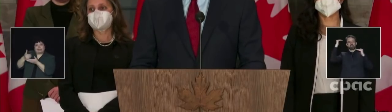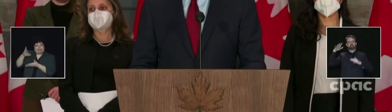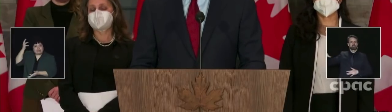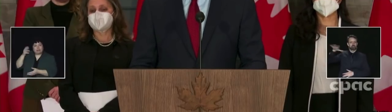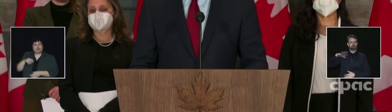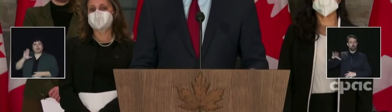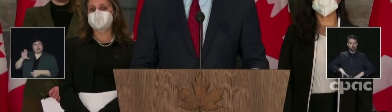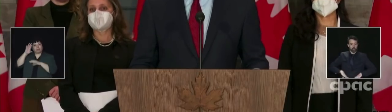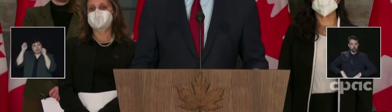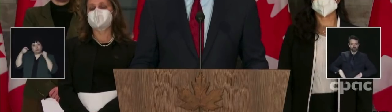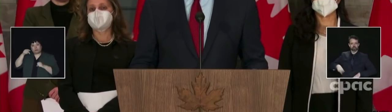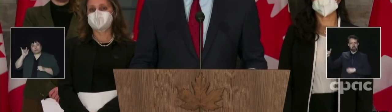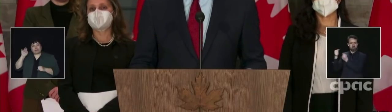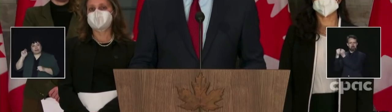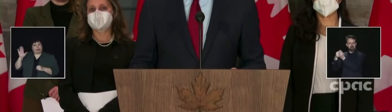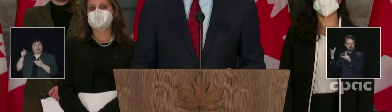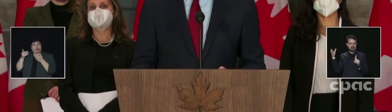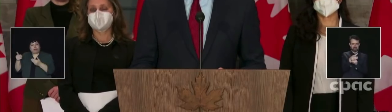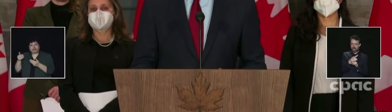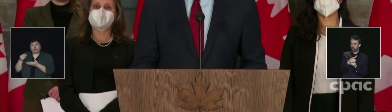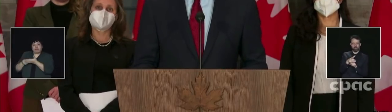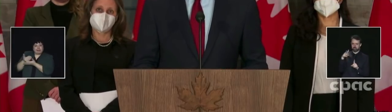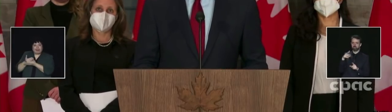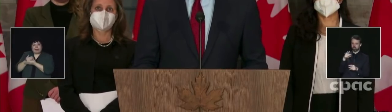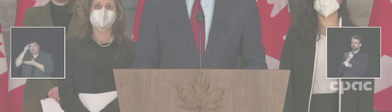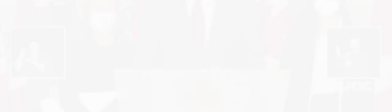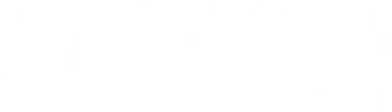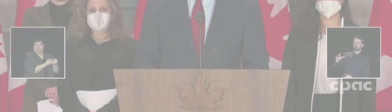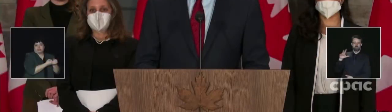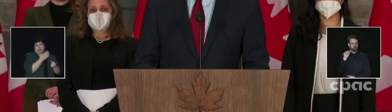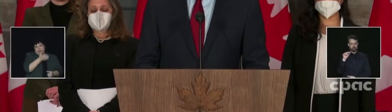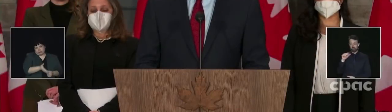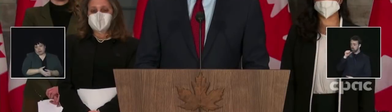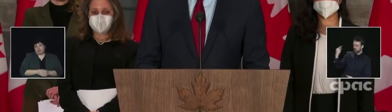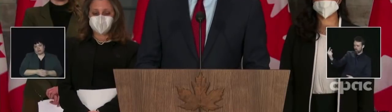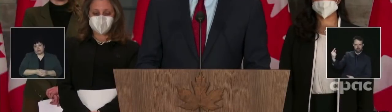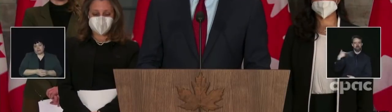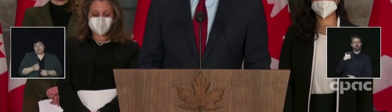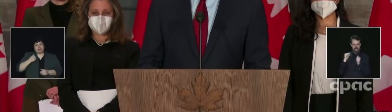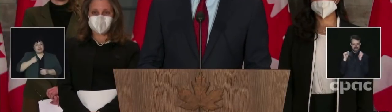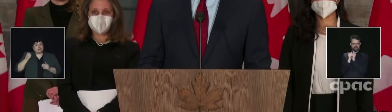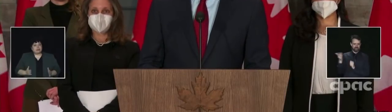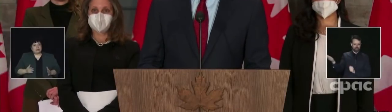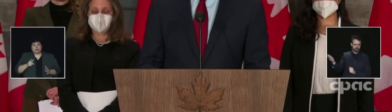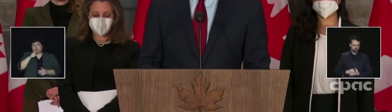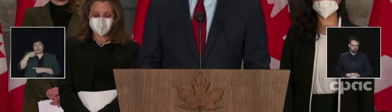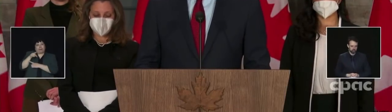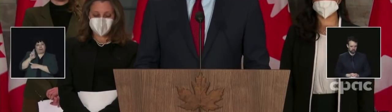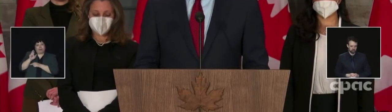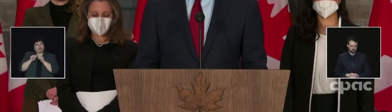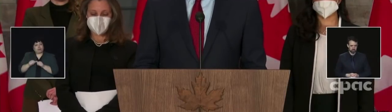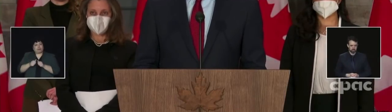to continue funding this unjustified invasion. Canadians and permanent residents in Ukraine,